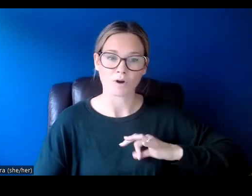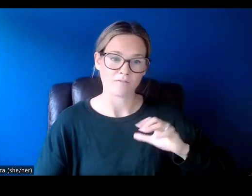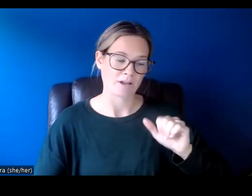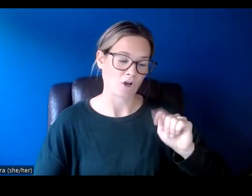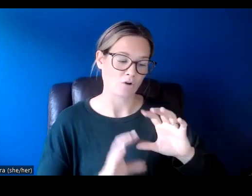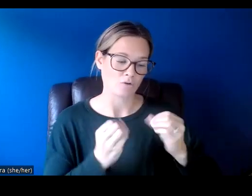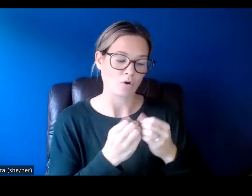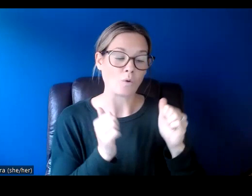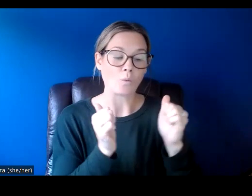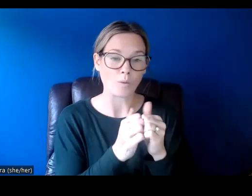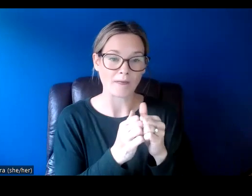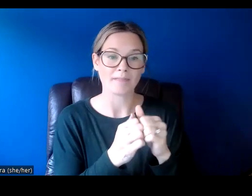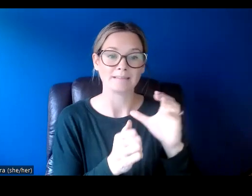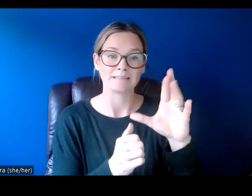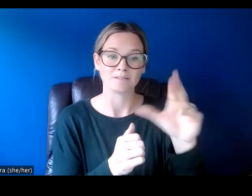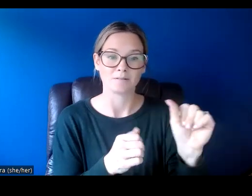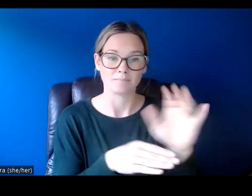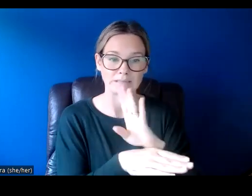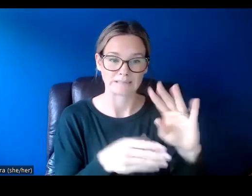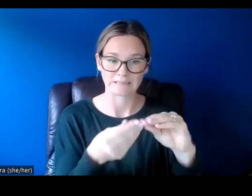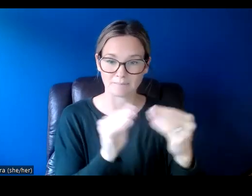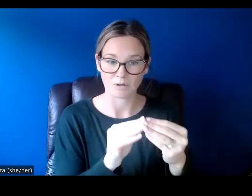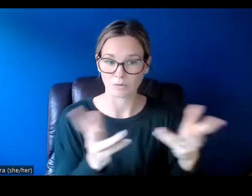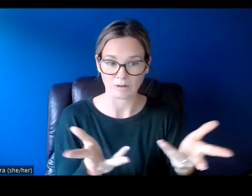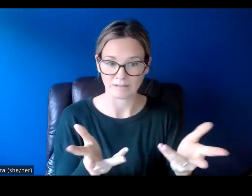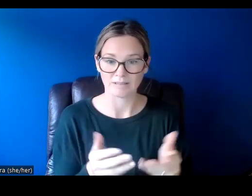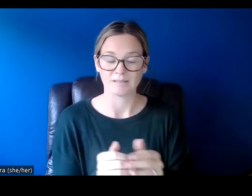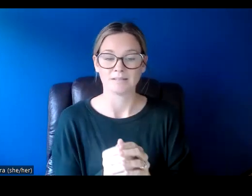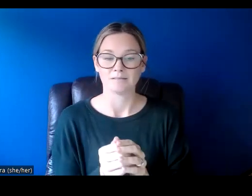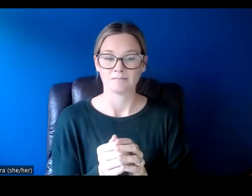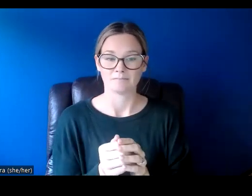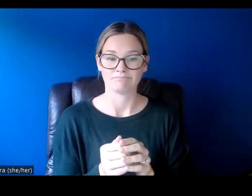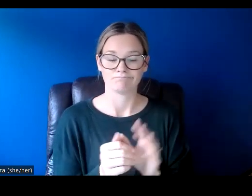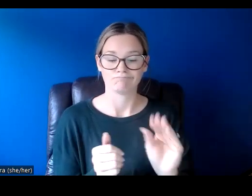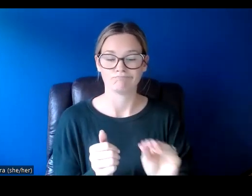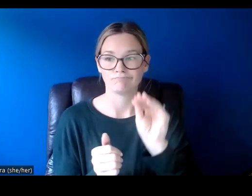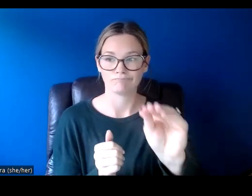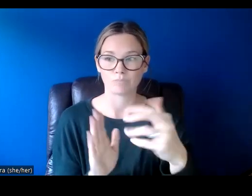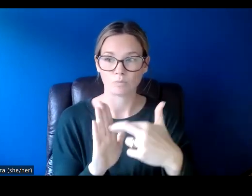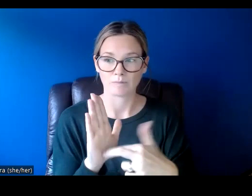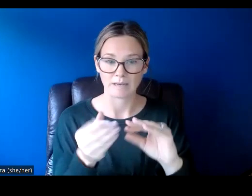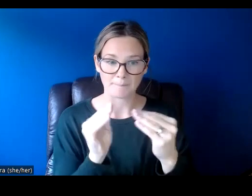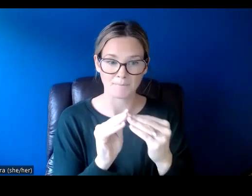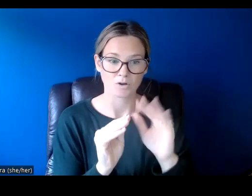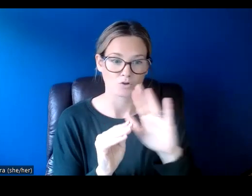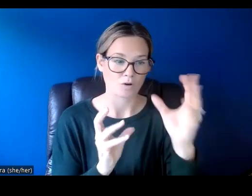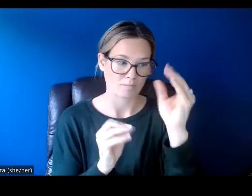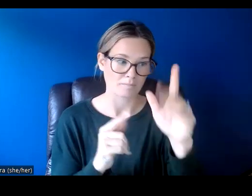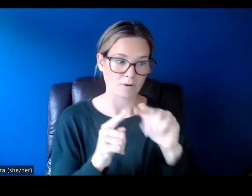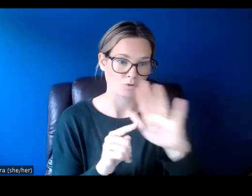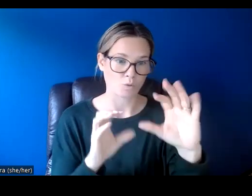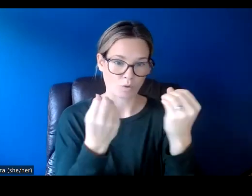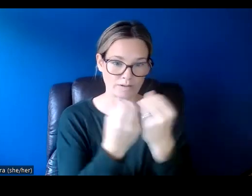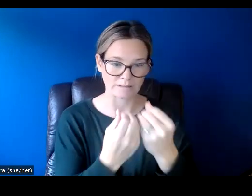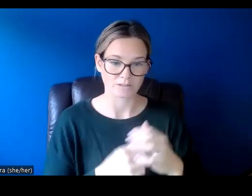a CRA business number. Here you're just going to be asked to put in your registration number and information about your organization.